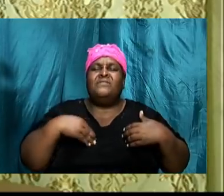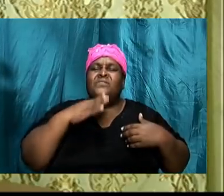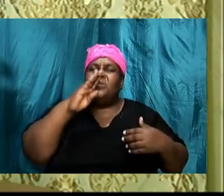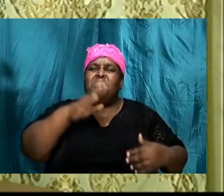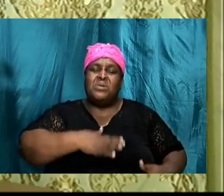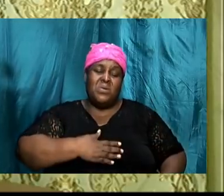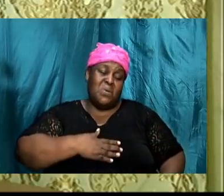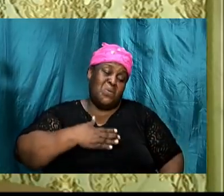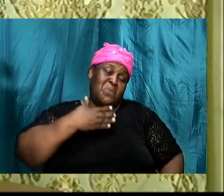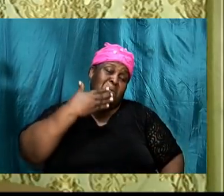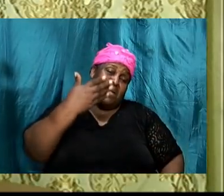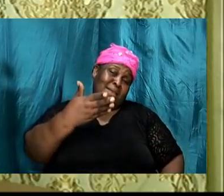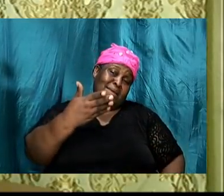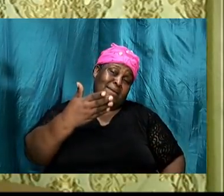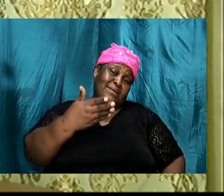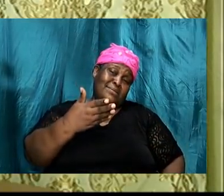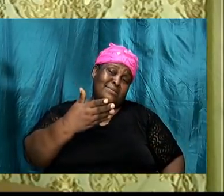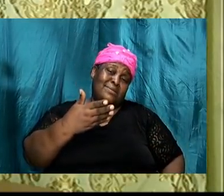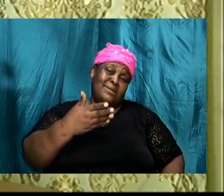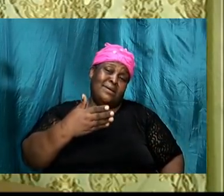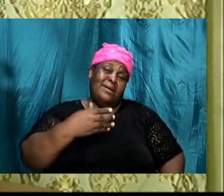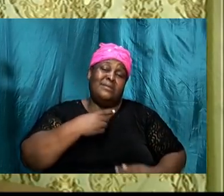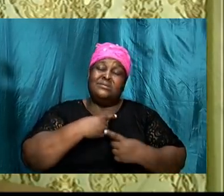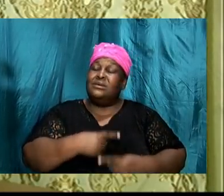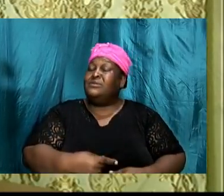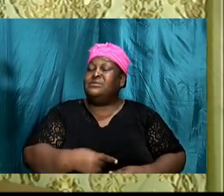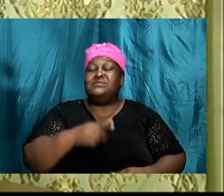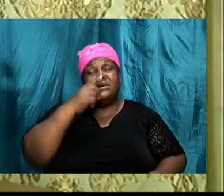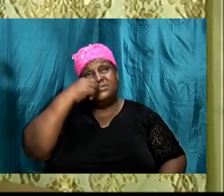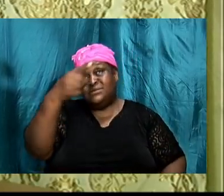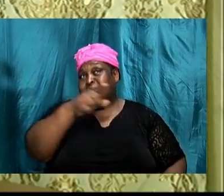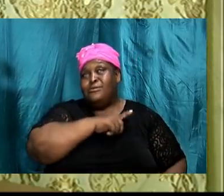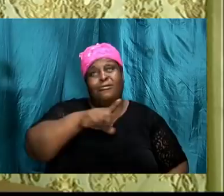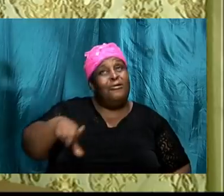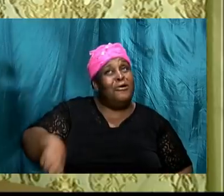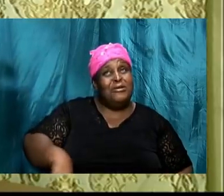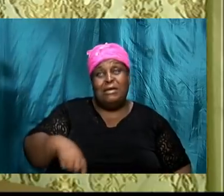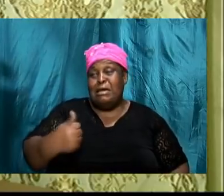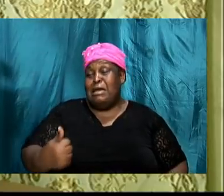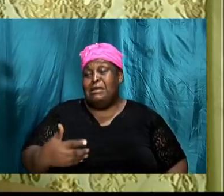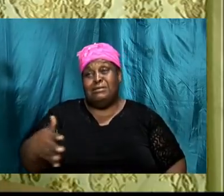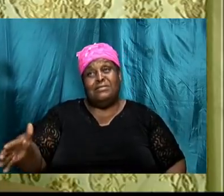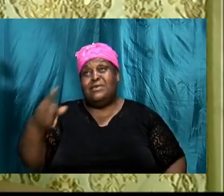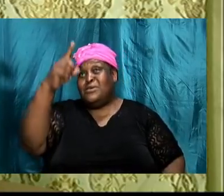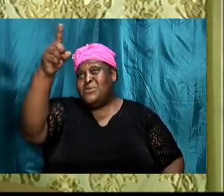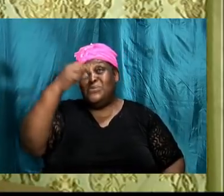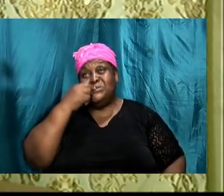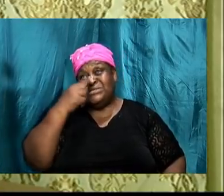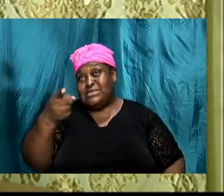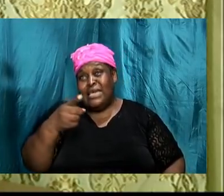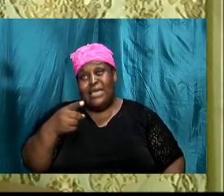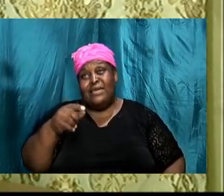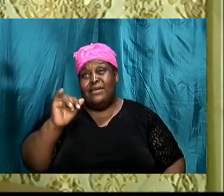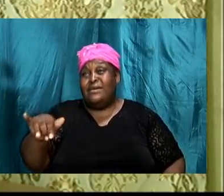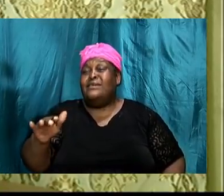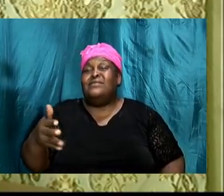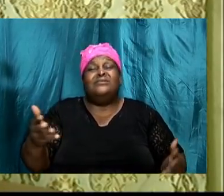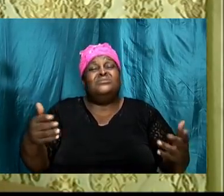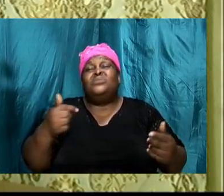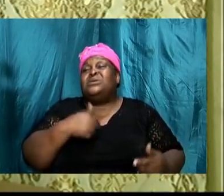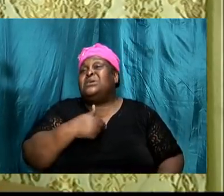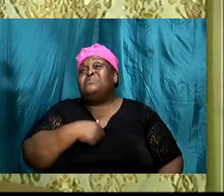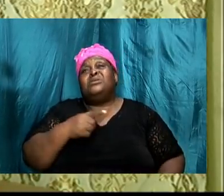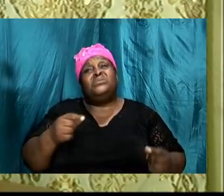desirous to say Lord anything you say that is what I am going to do if we don't do